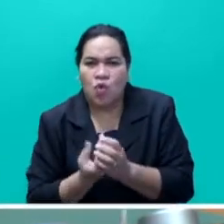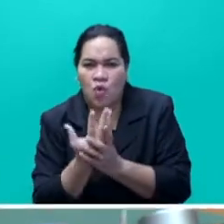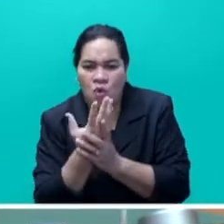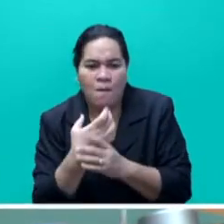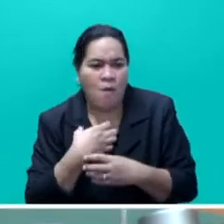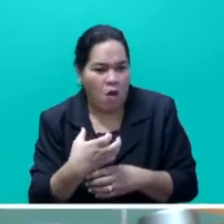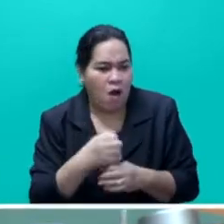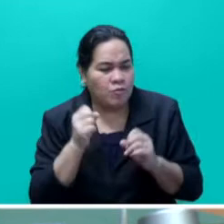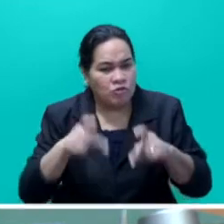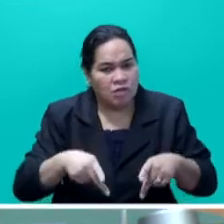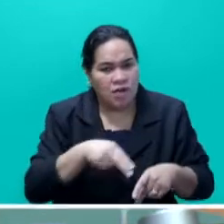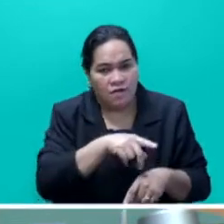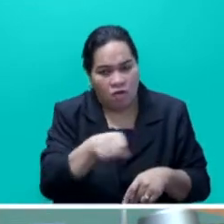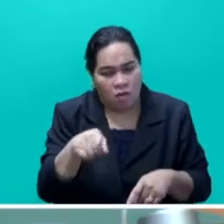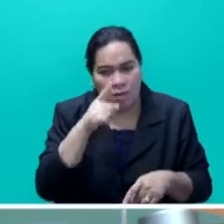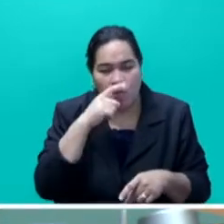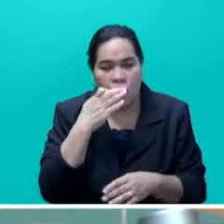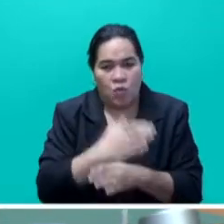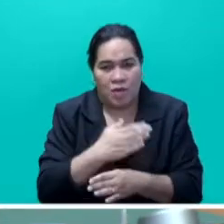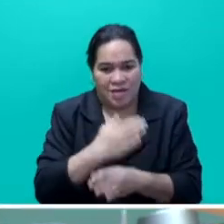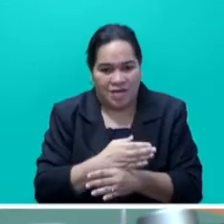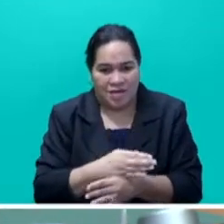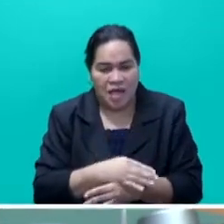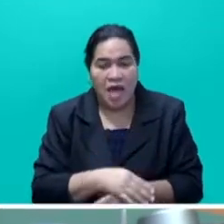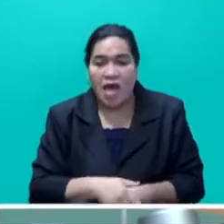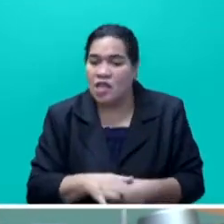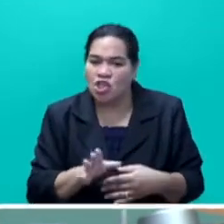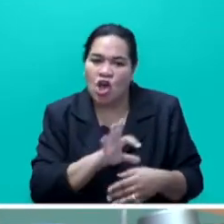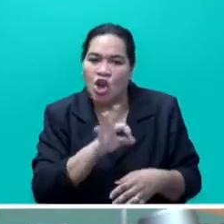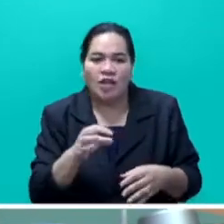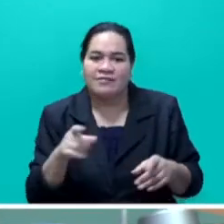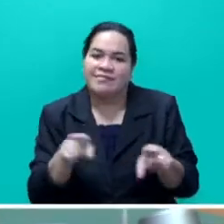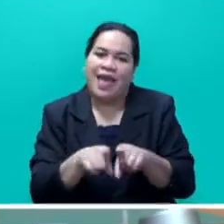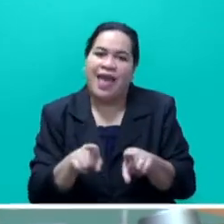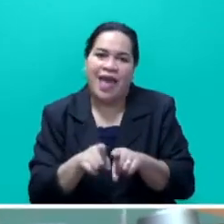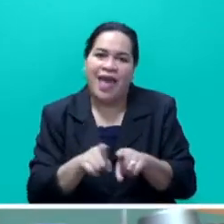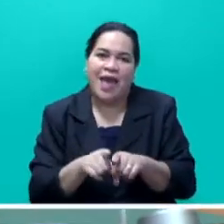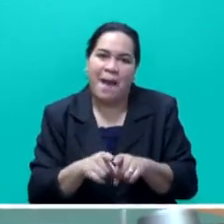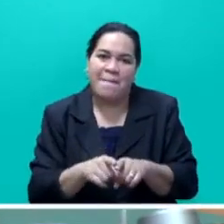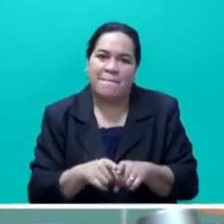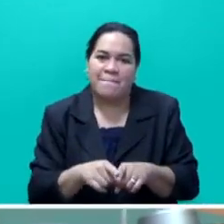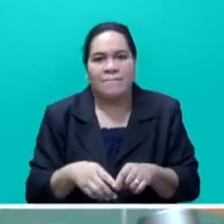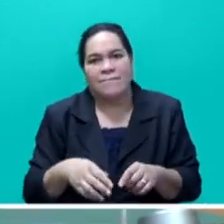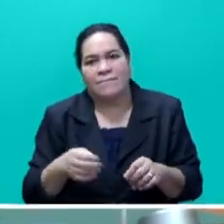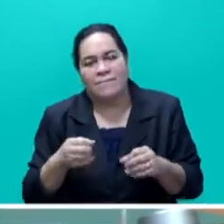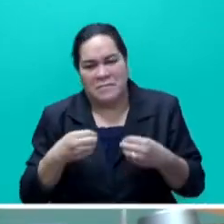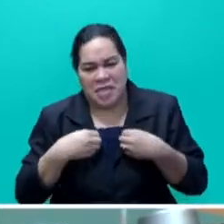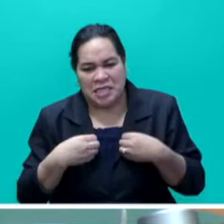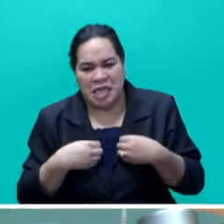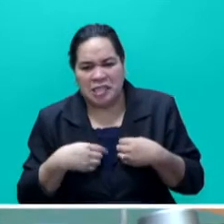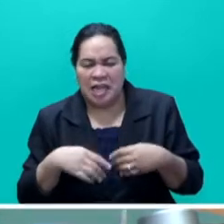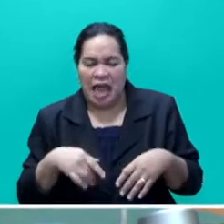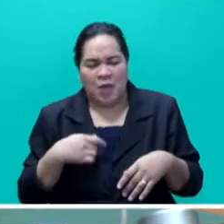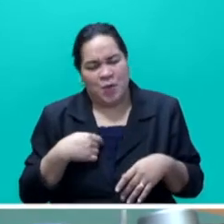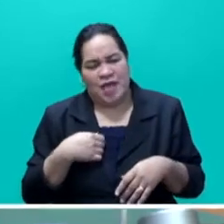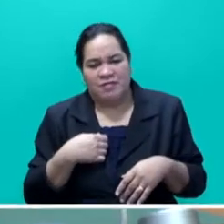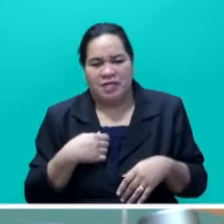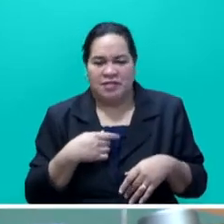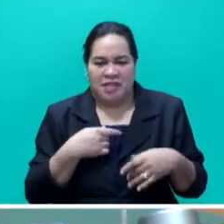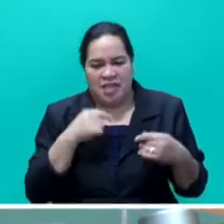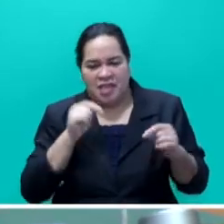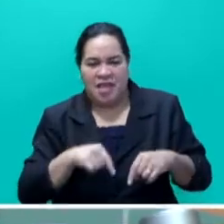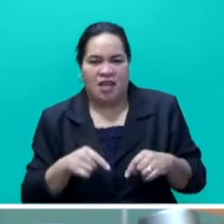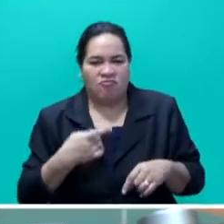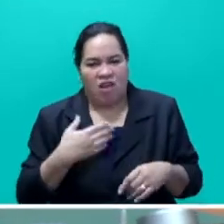assure you, Mr Speaker Sayer, that it is not business as usual at the Ministry. Mr Speaker Sayer, we are not here to roll in our Ministry, Mr Speaker